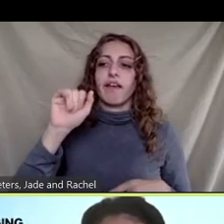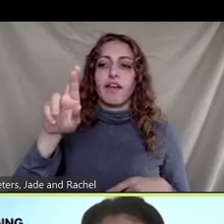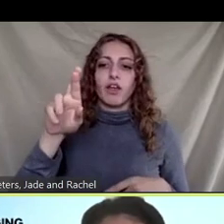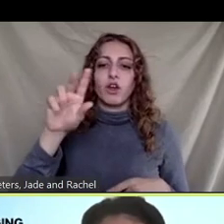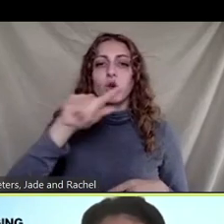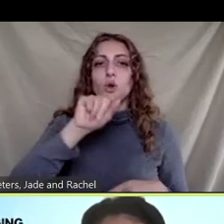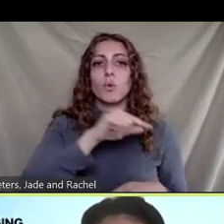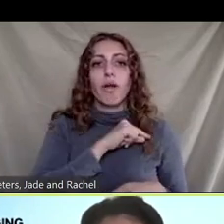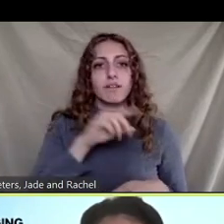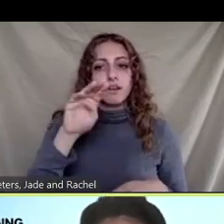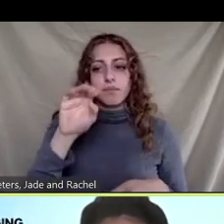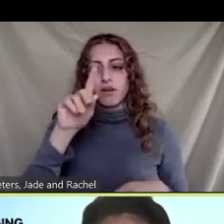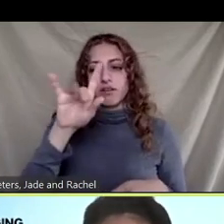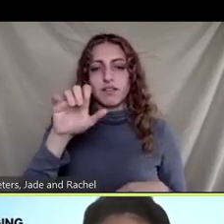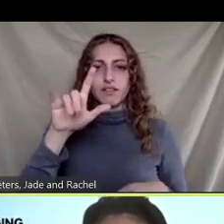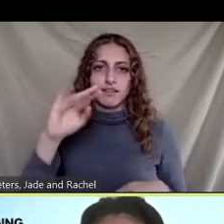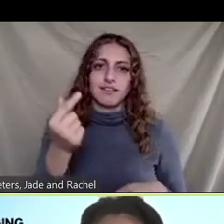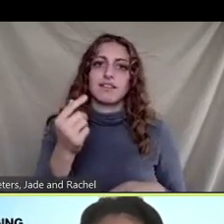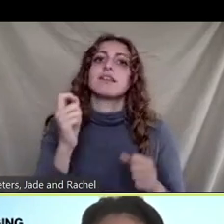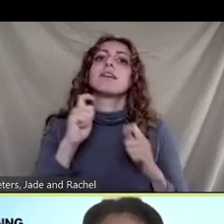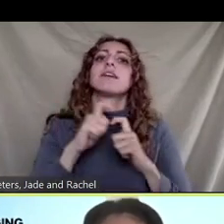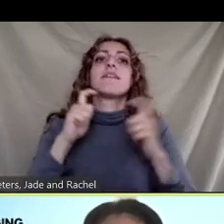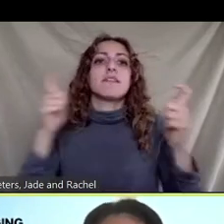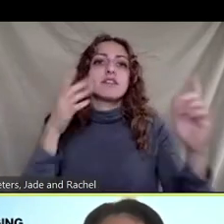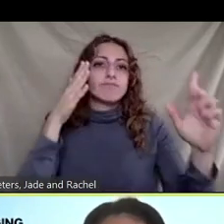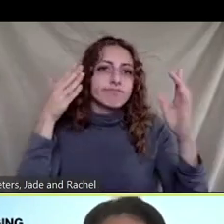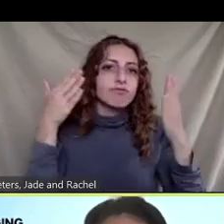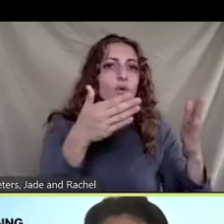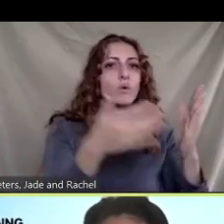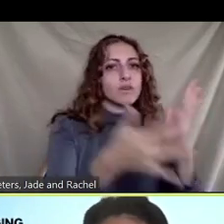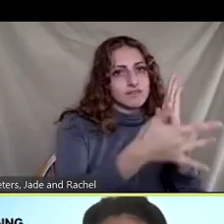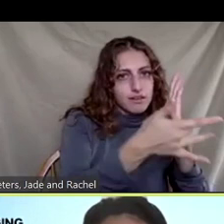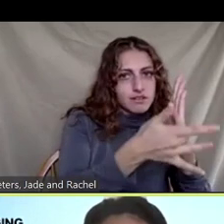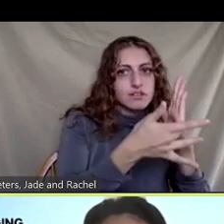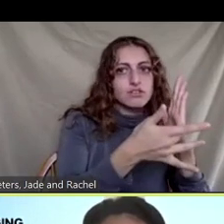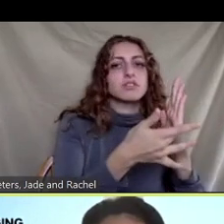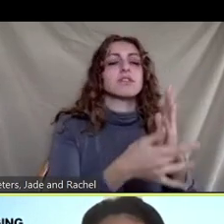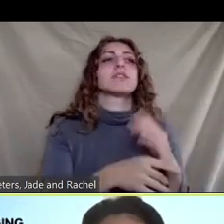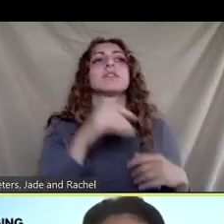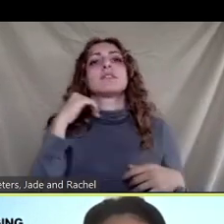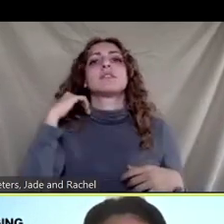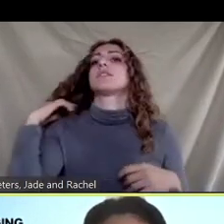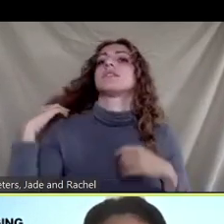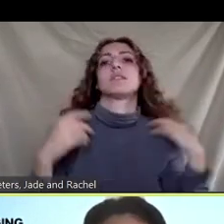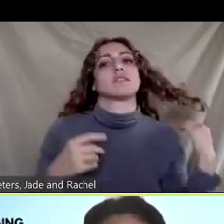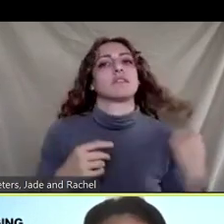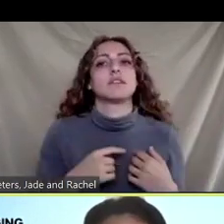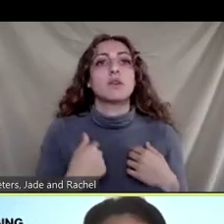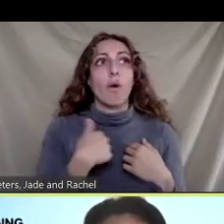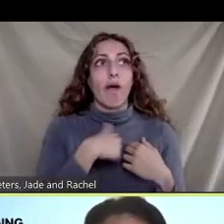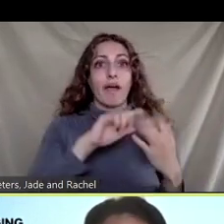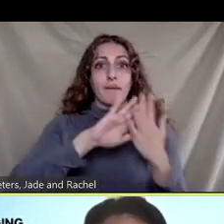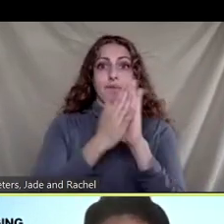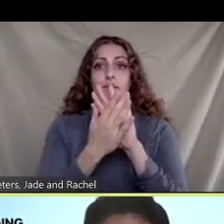um very technically driven field and so when i became a professor i realized that i needed to